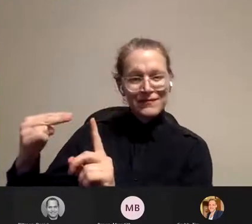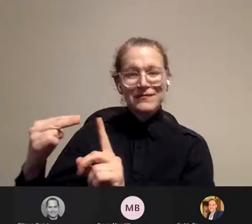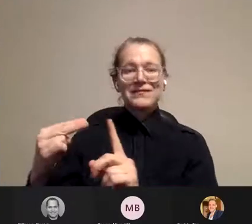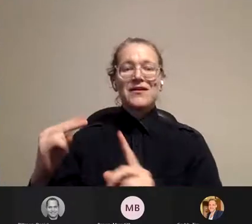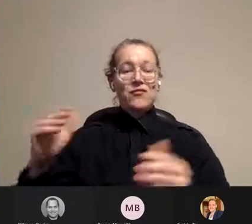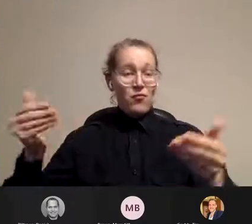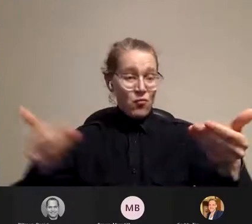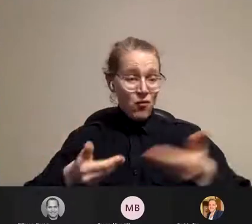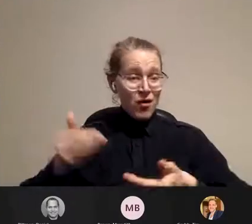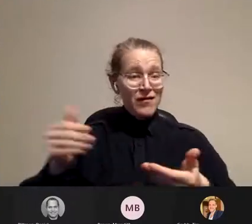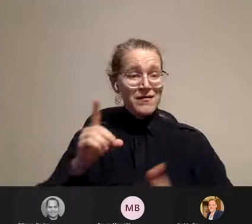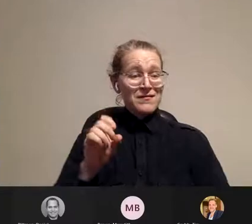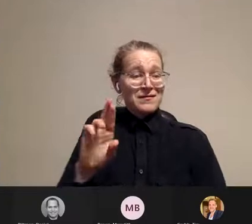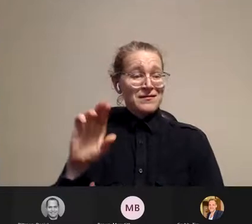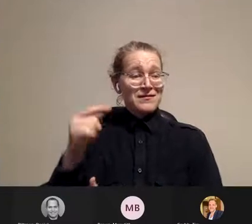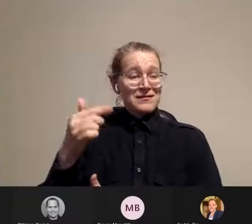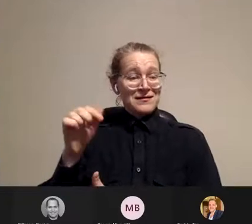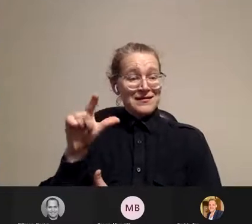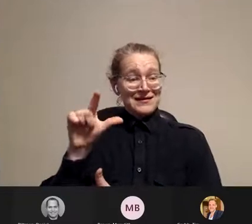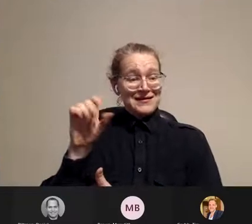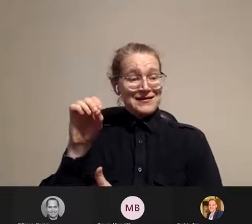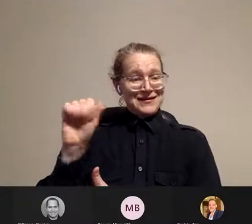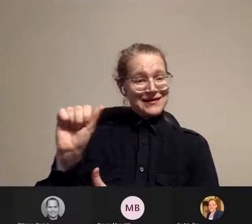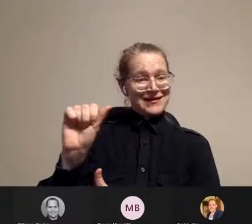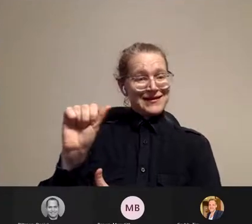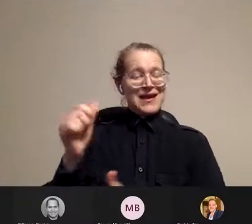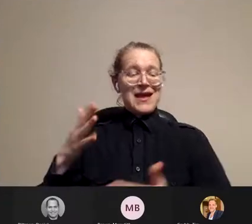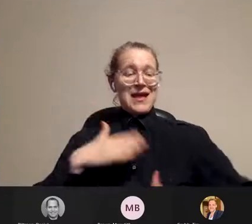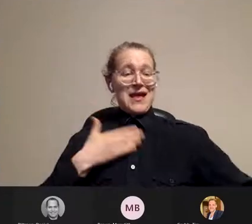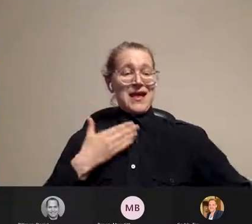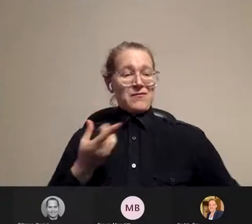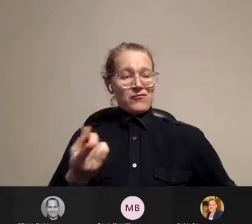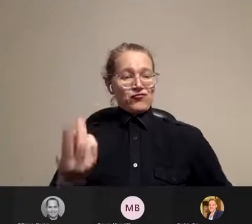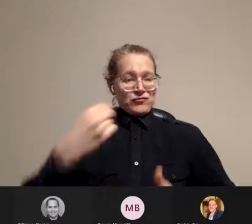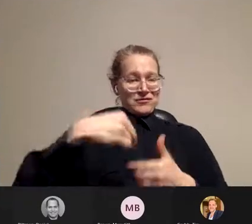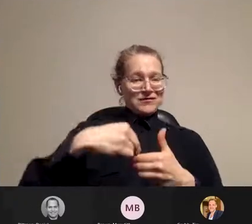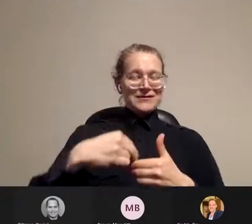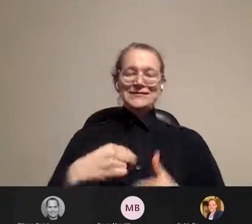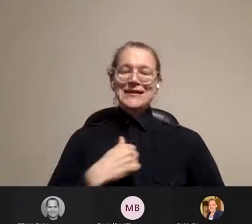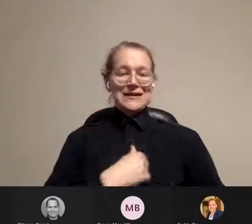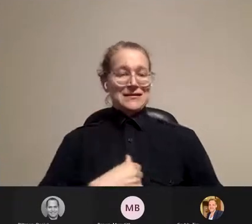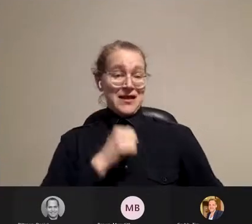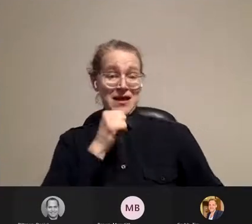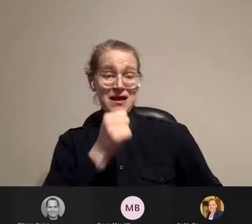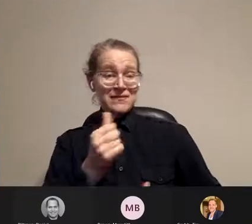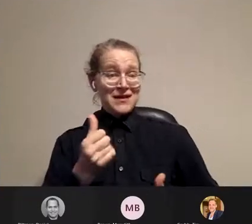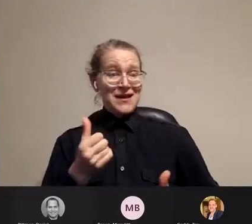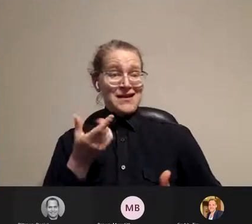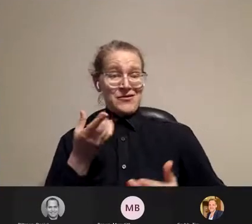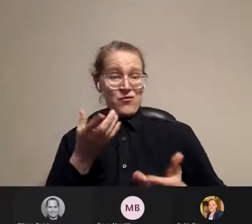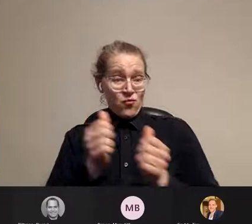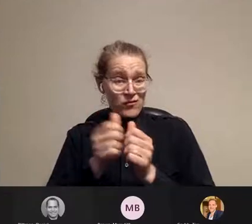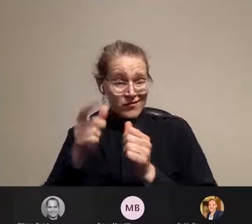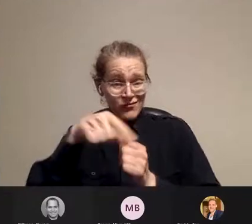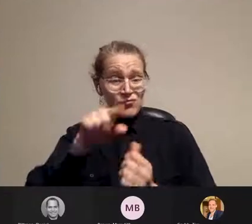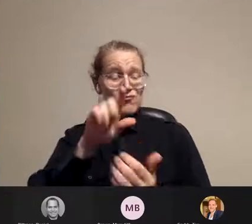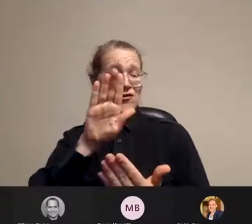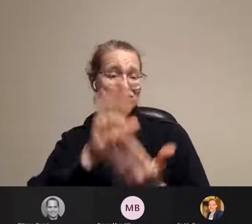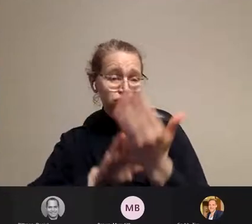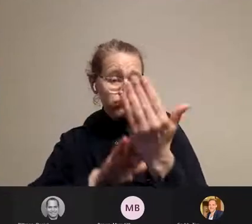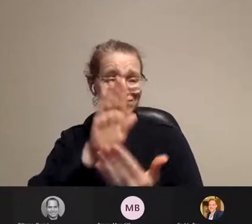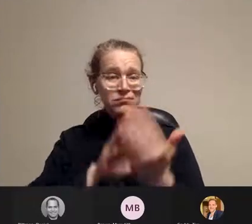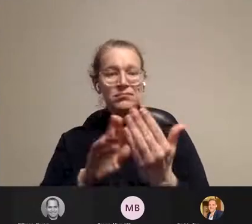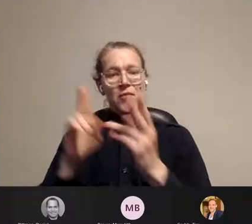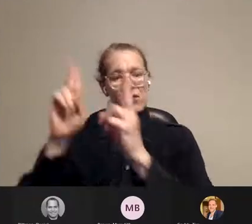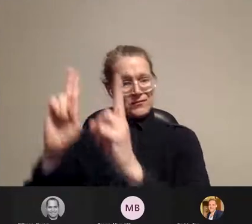Thank you, Dr. Kikori. Thank you so much for having me. I'm only sorry we're not there in person, but thank you for having me here. It's really an honor to be here with you, and